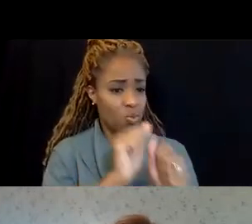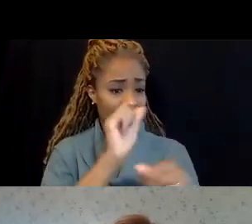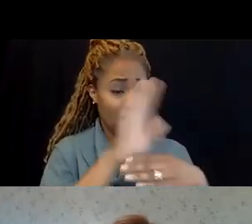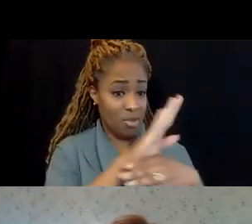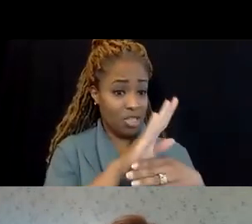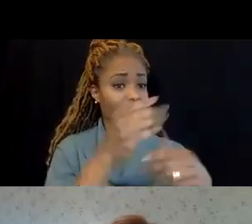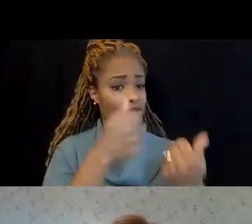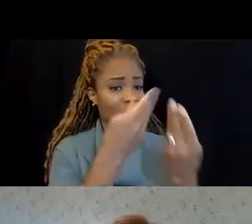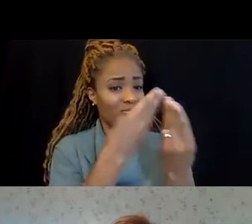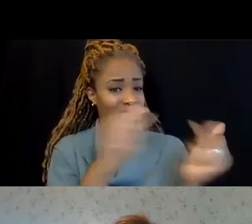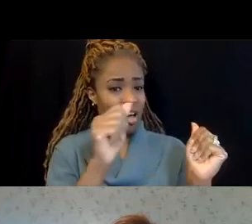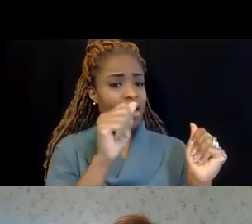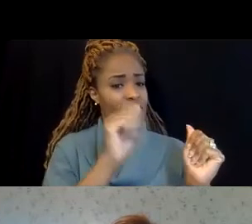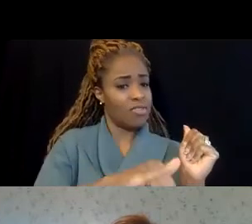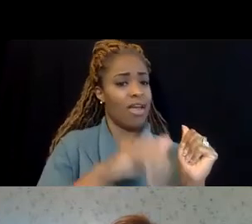health issues and get them fixed.